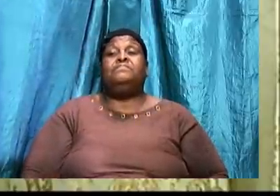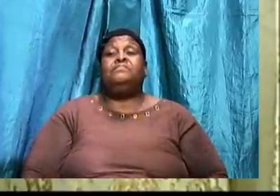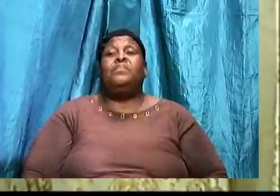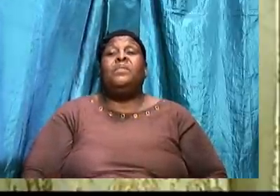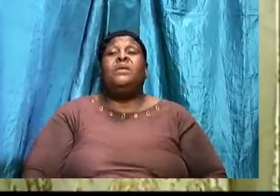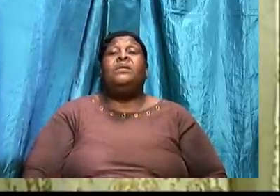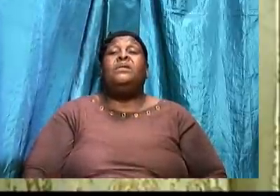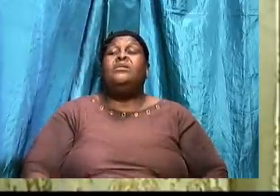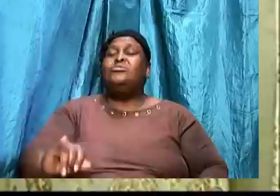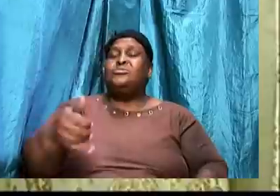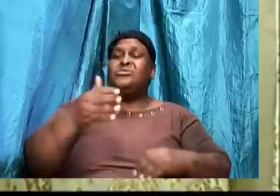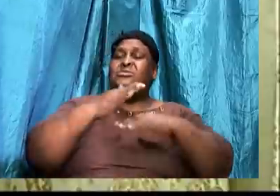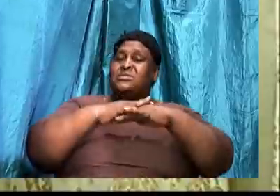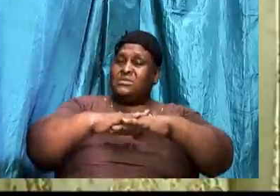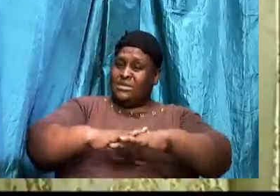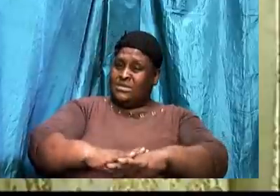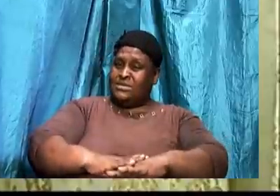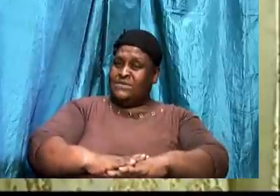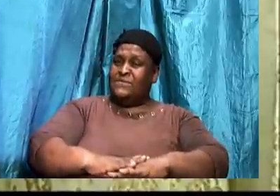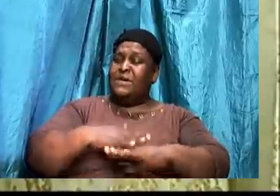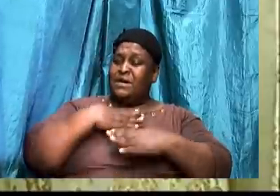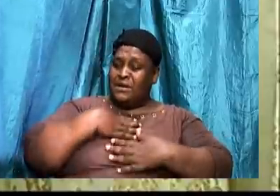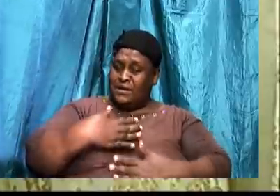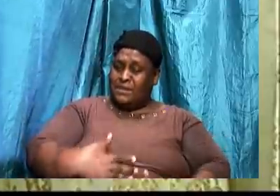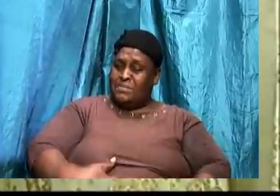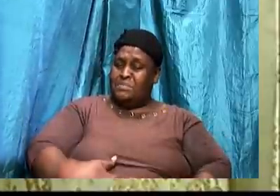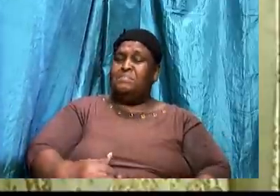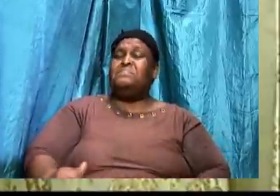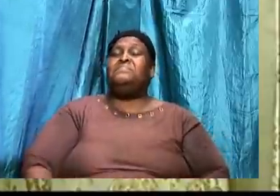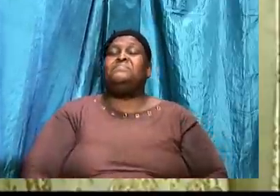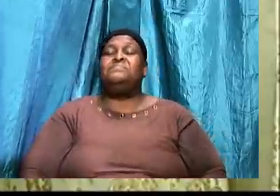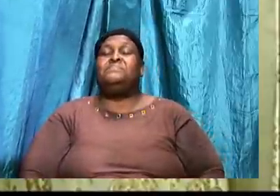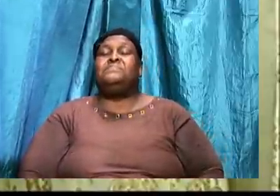Just to satisfy. Your body.